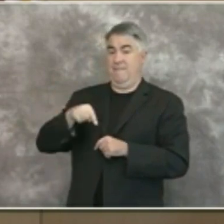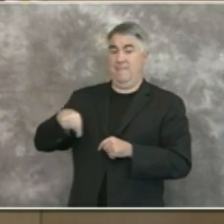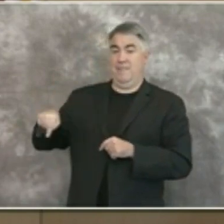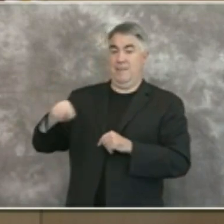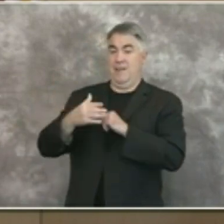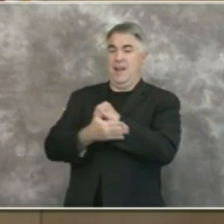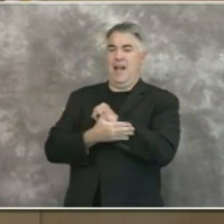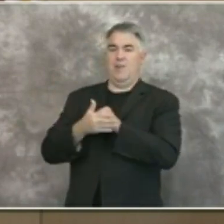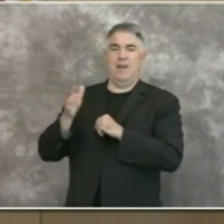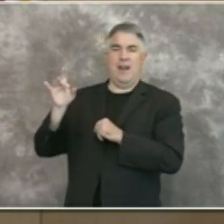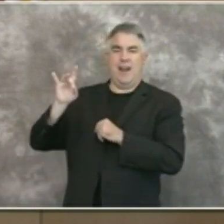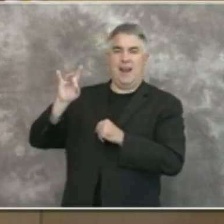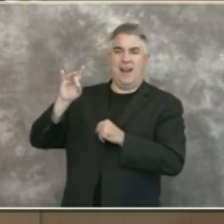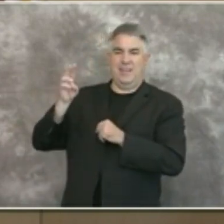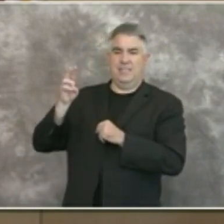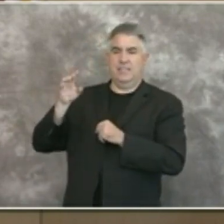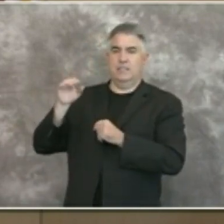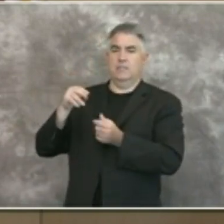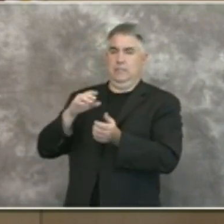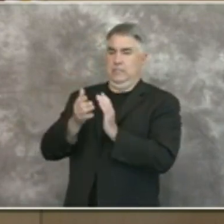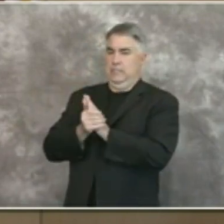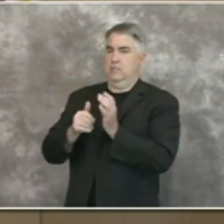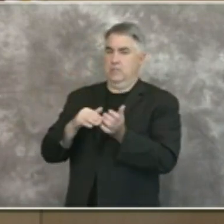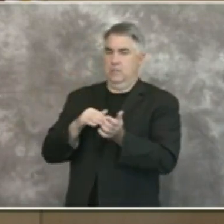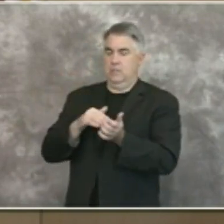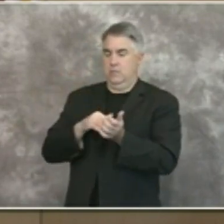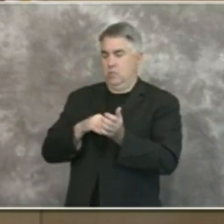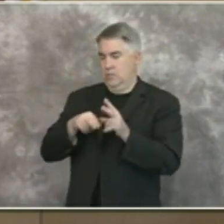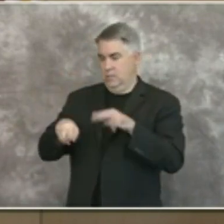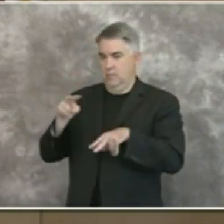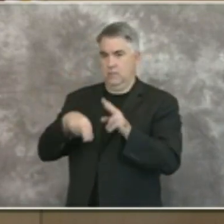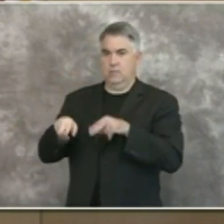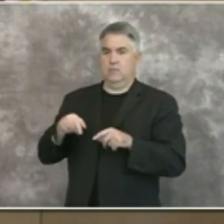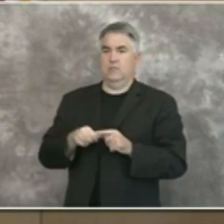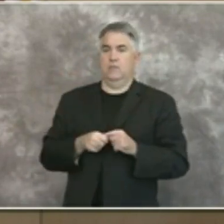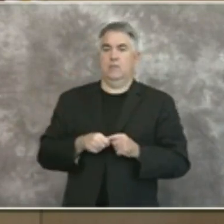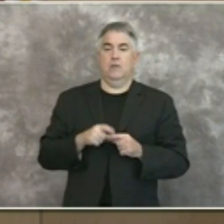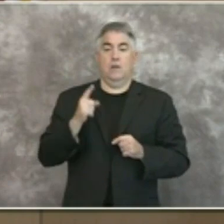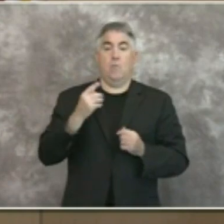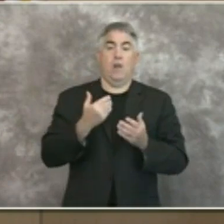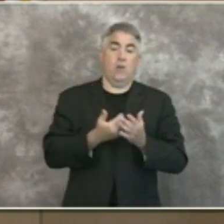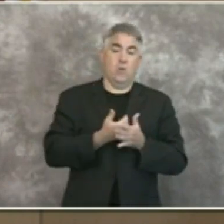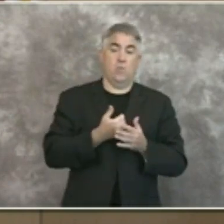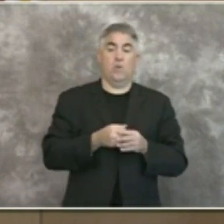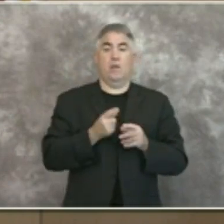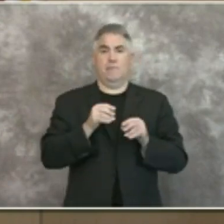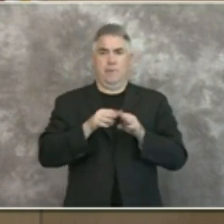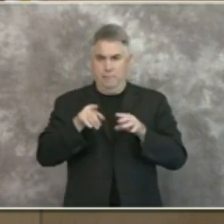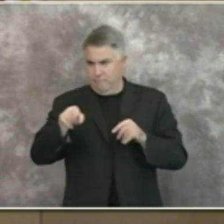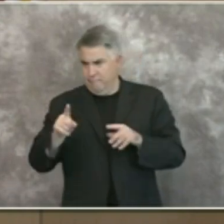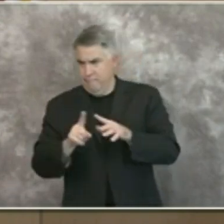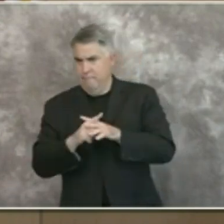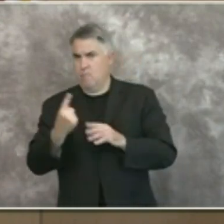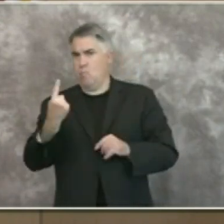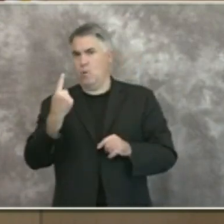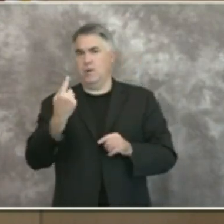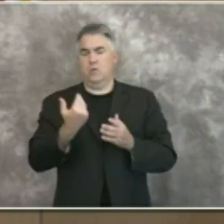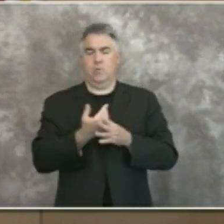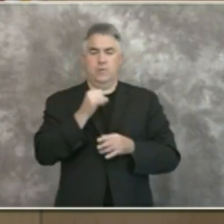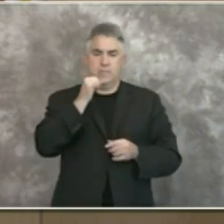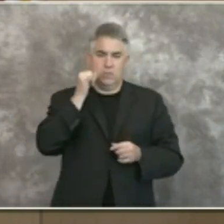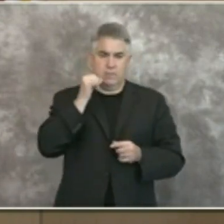86 skilled nursing facilities and we've had one new outbreak reported since yesterday since yesterday